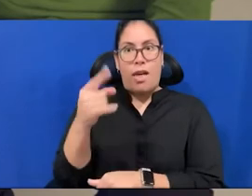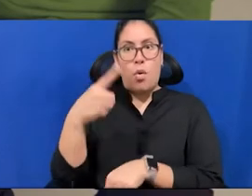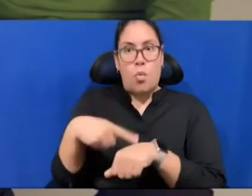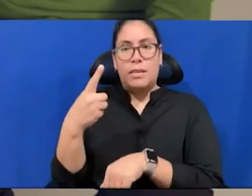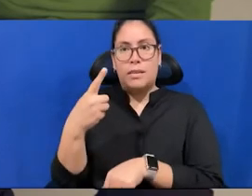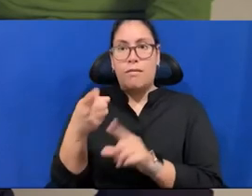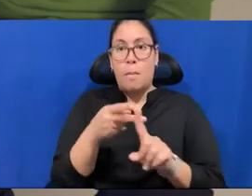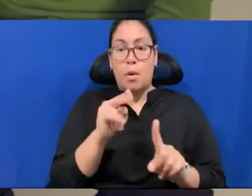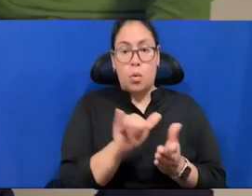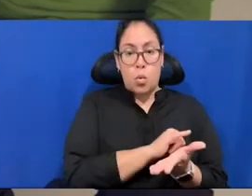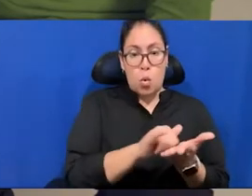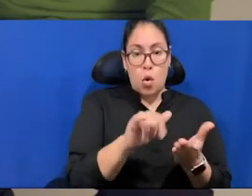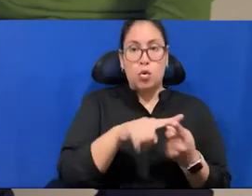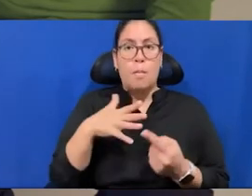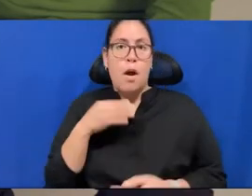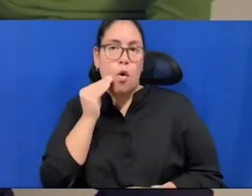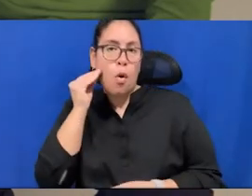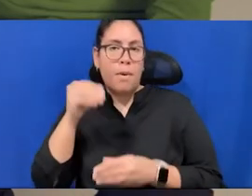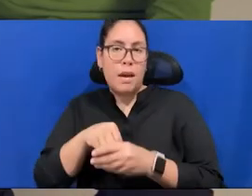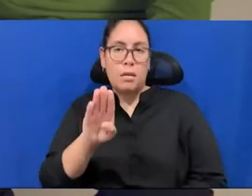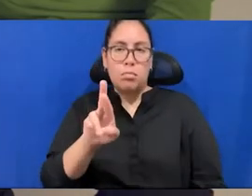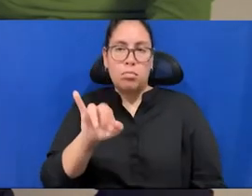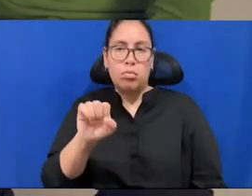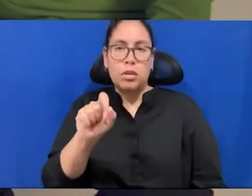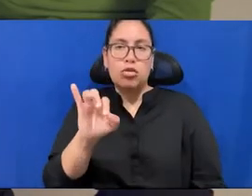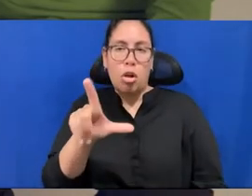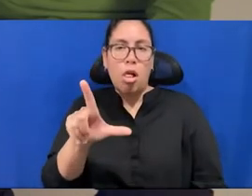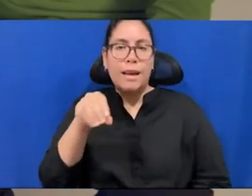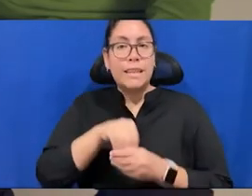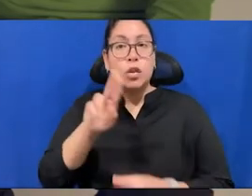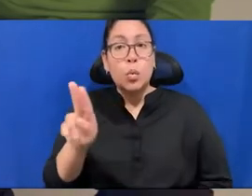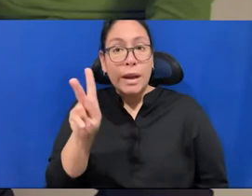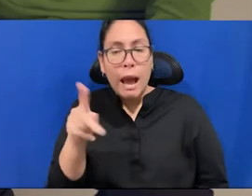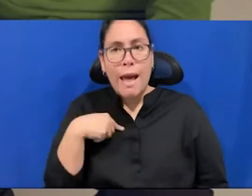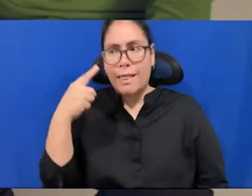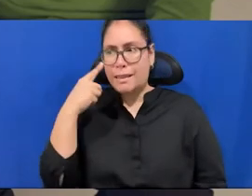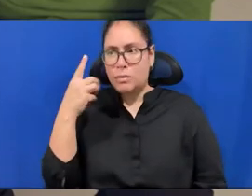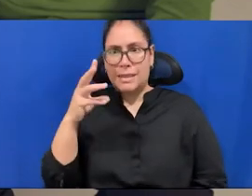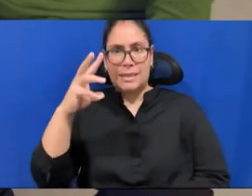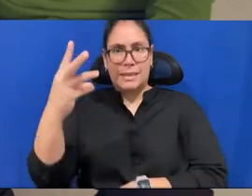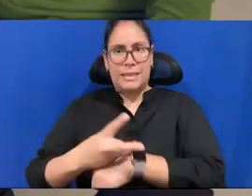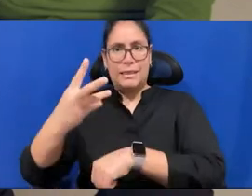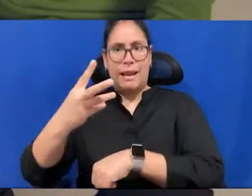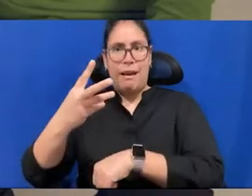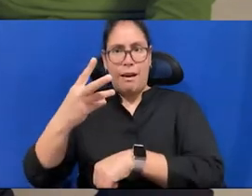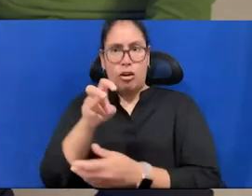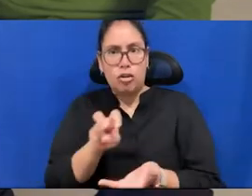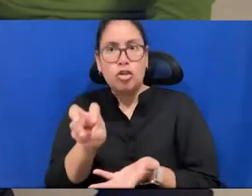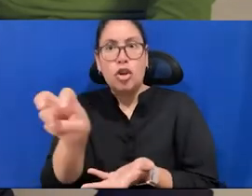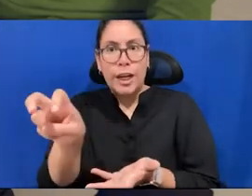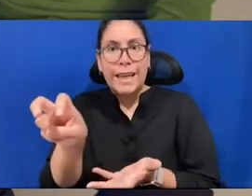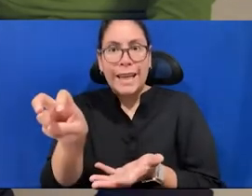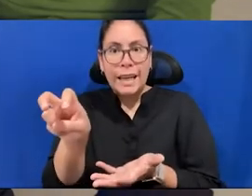in the UK, and I think it was going to be a six-day journey, and sent me around the globe once or twice,